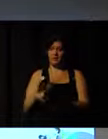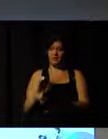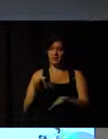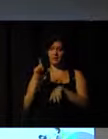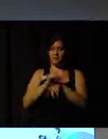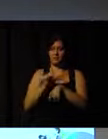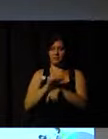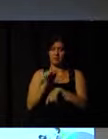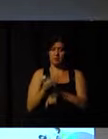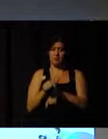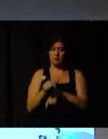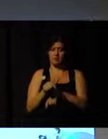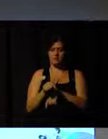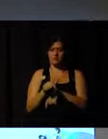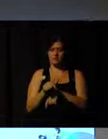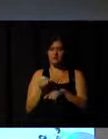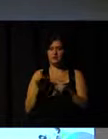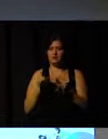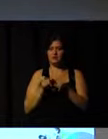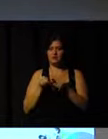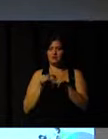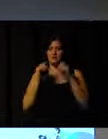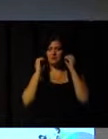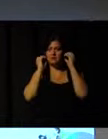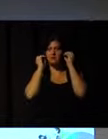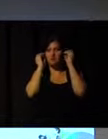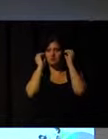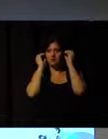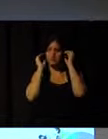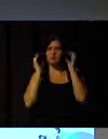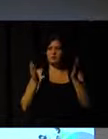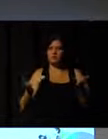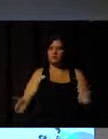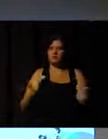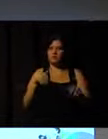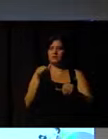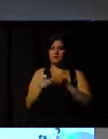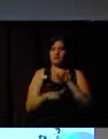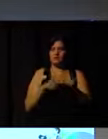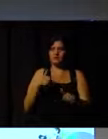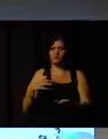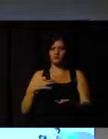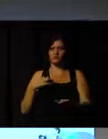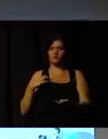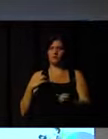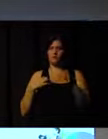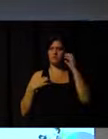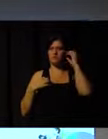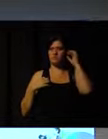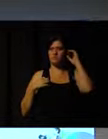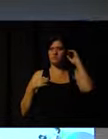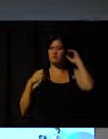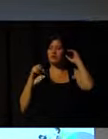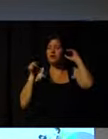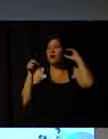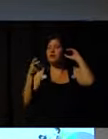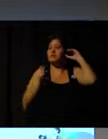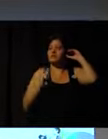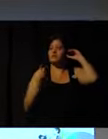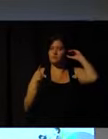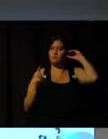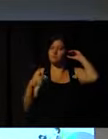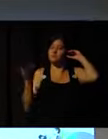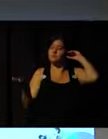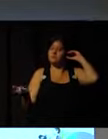sort of, you know, nurturing those young people so that they become volunteers, often without them knowing it. So I don't know if that